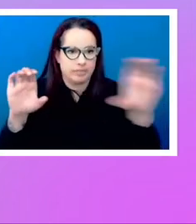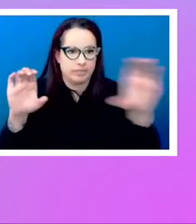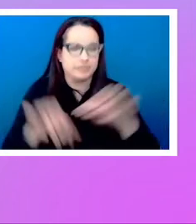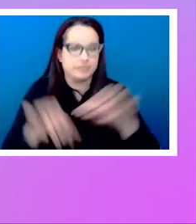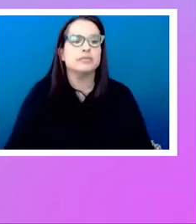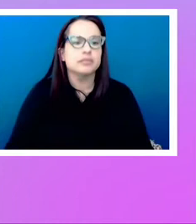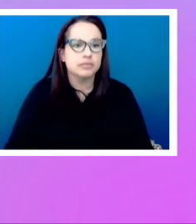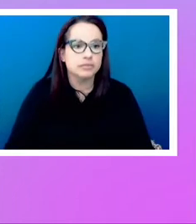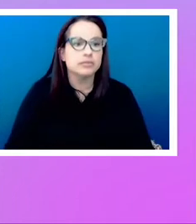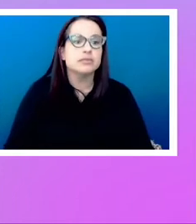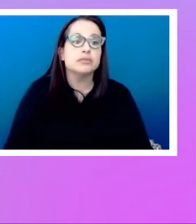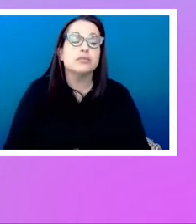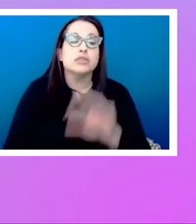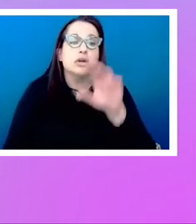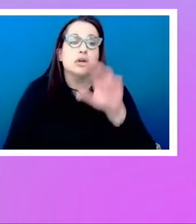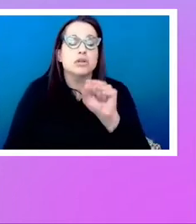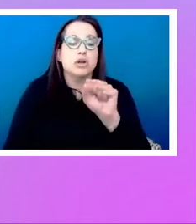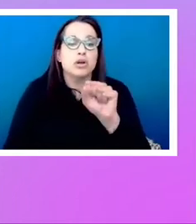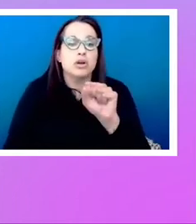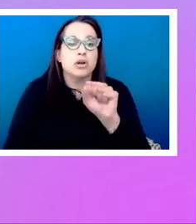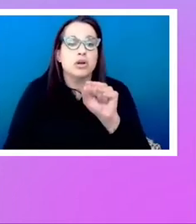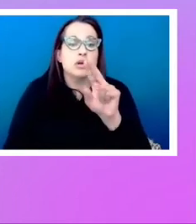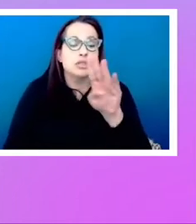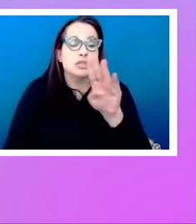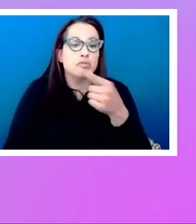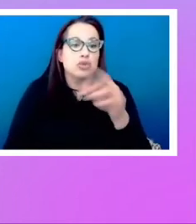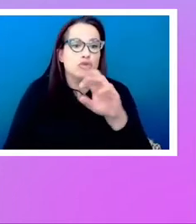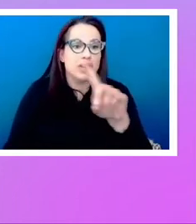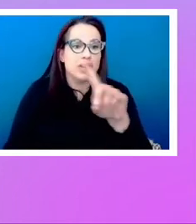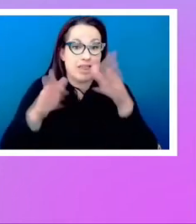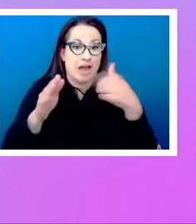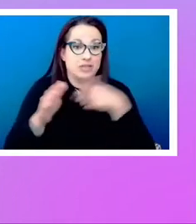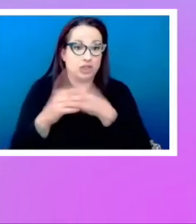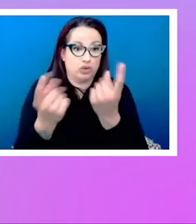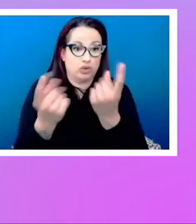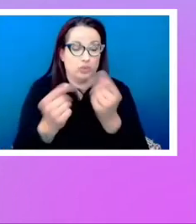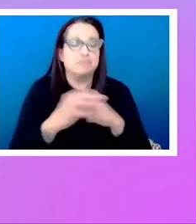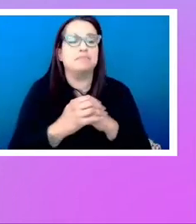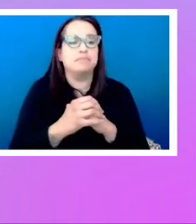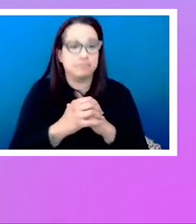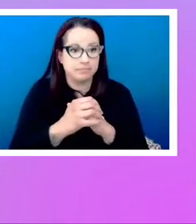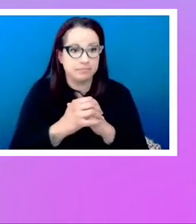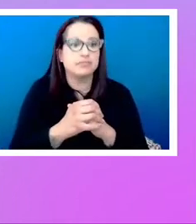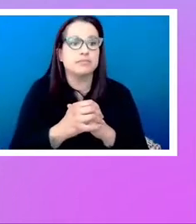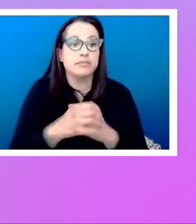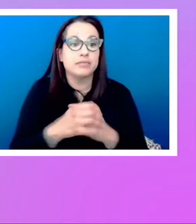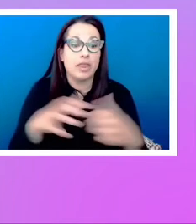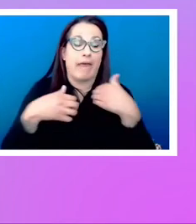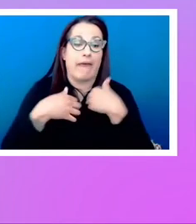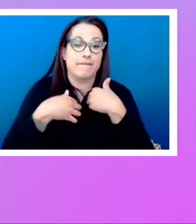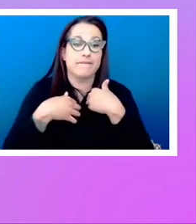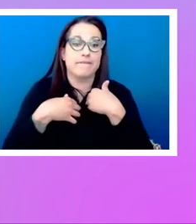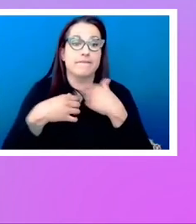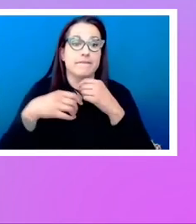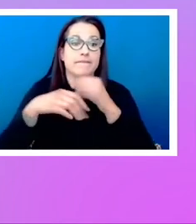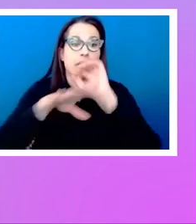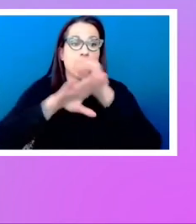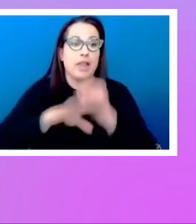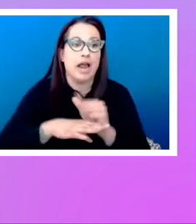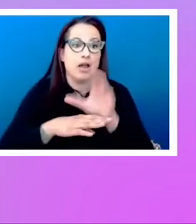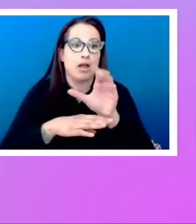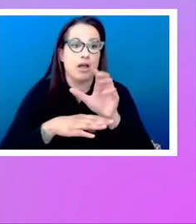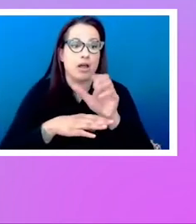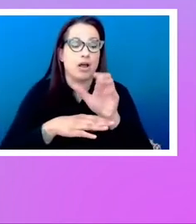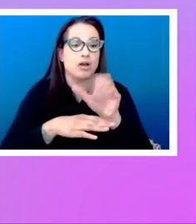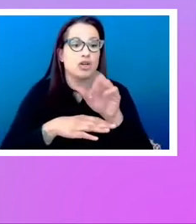So subgrid lets us do this. So here I've got the layout. I've sort of got my cards layout there